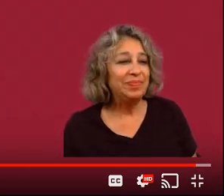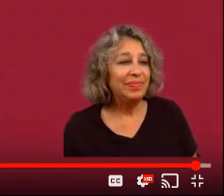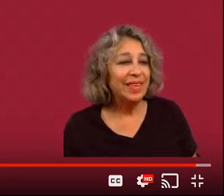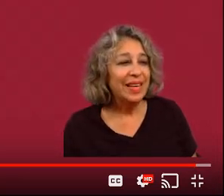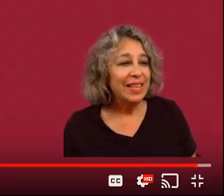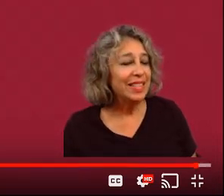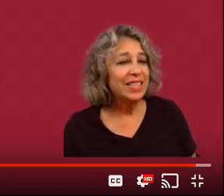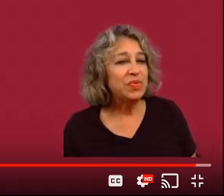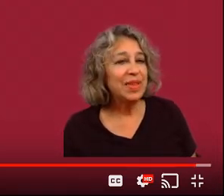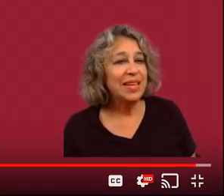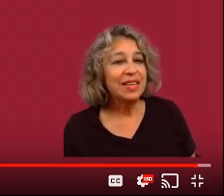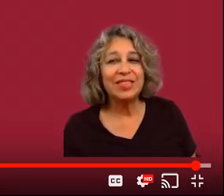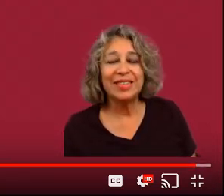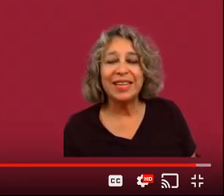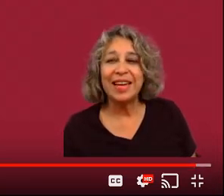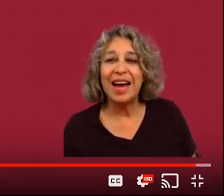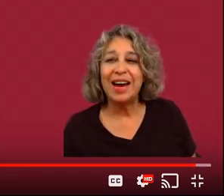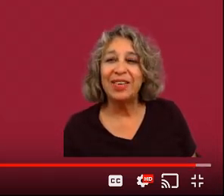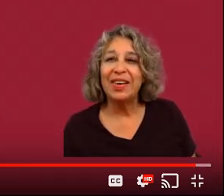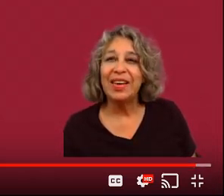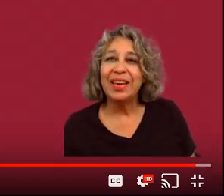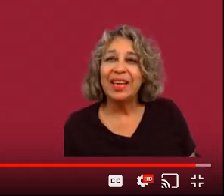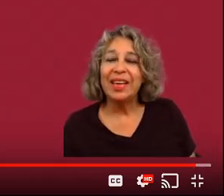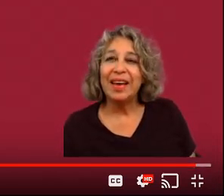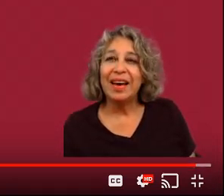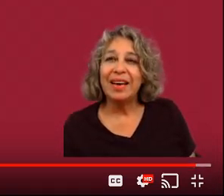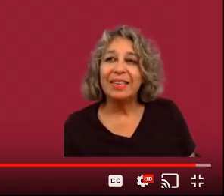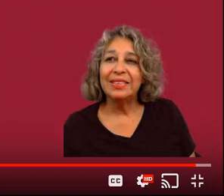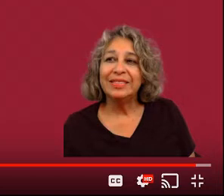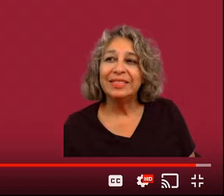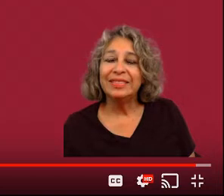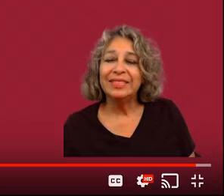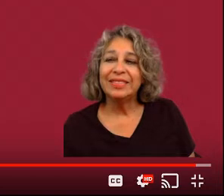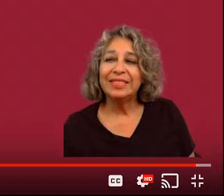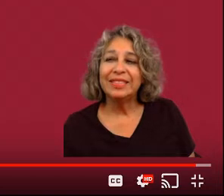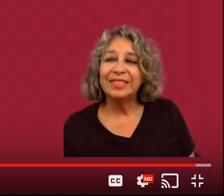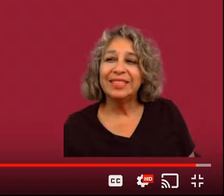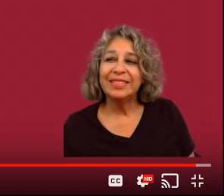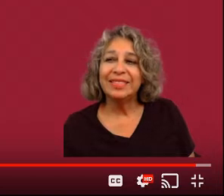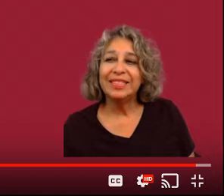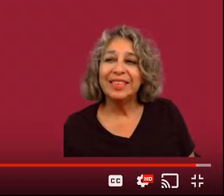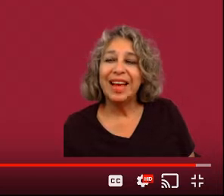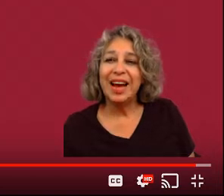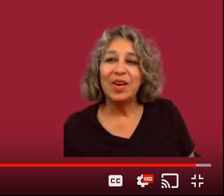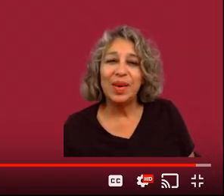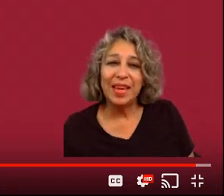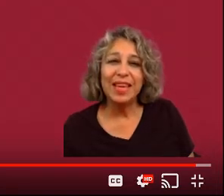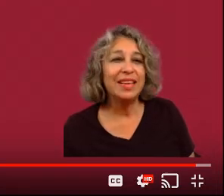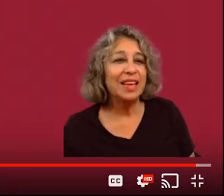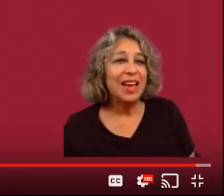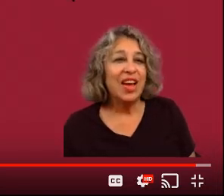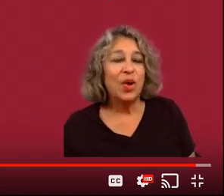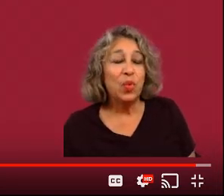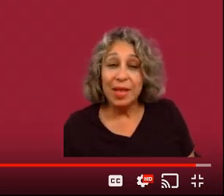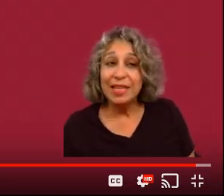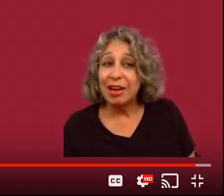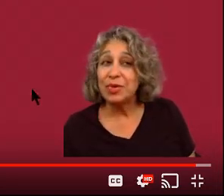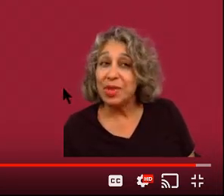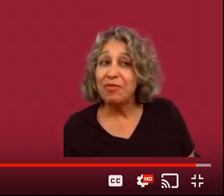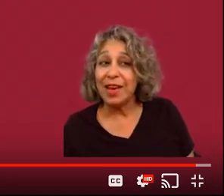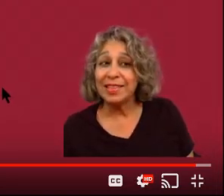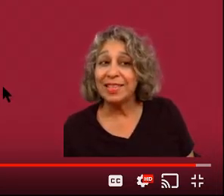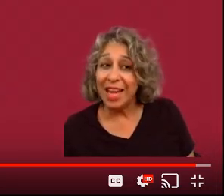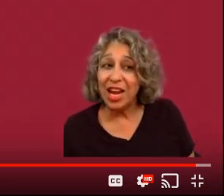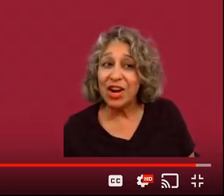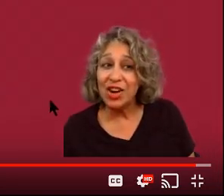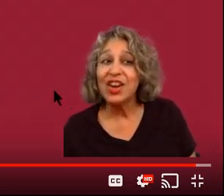um it's just really interesting how uh how he really talks